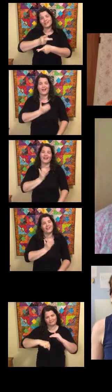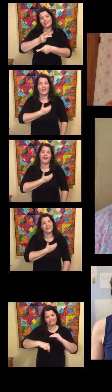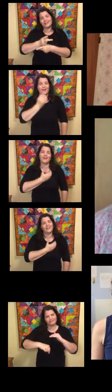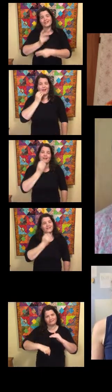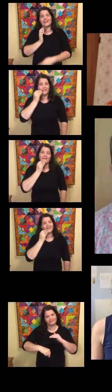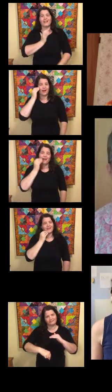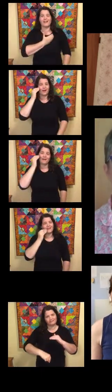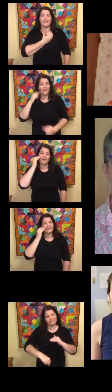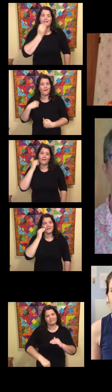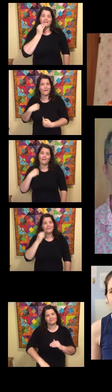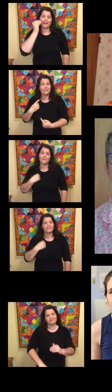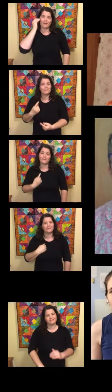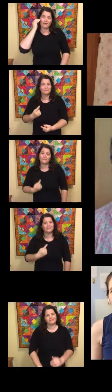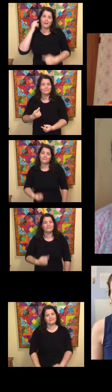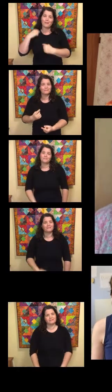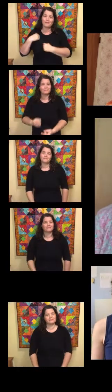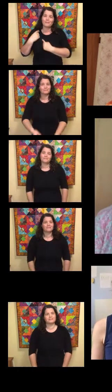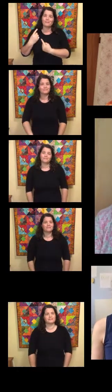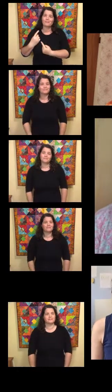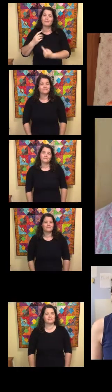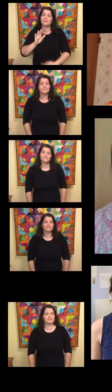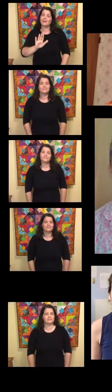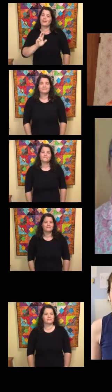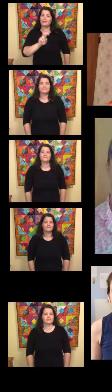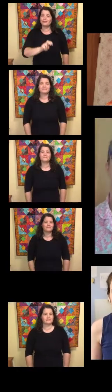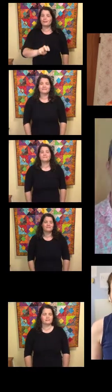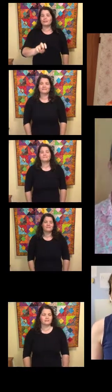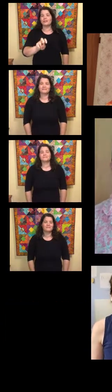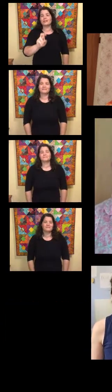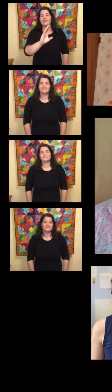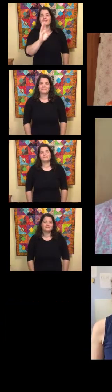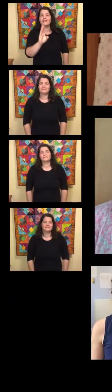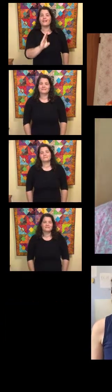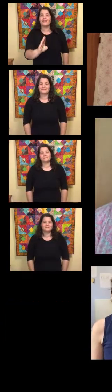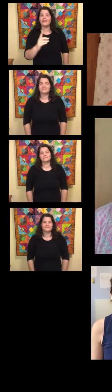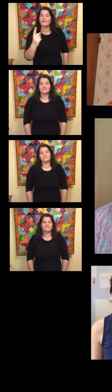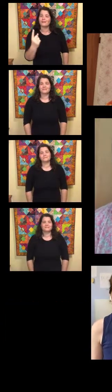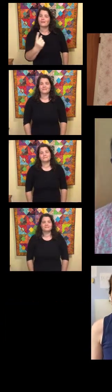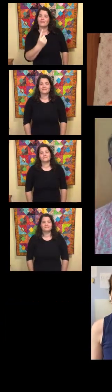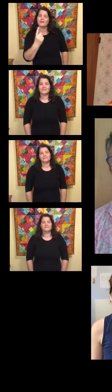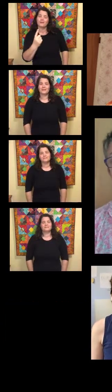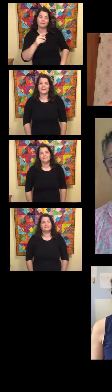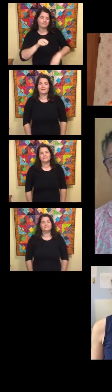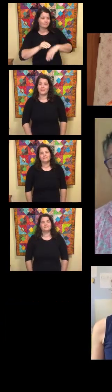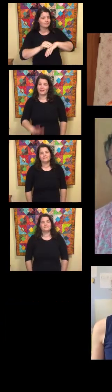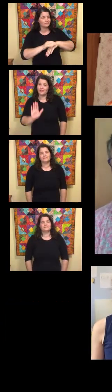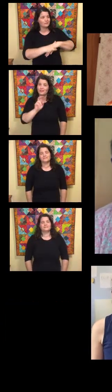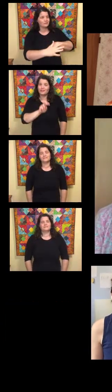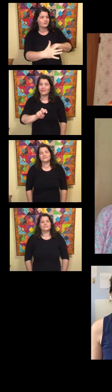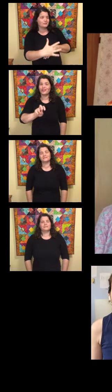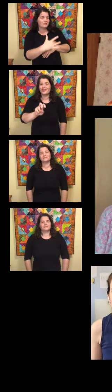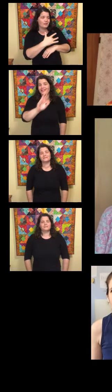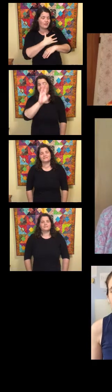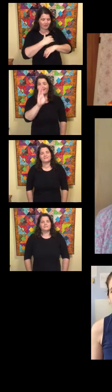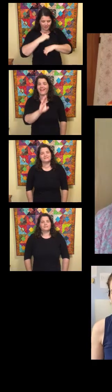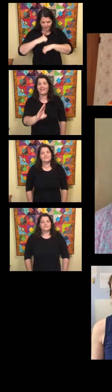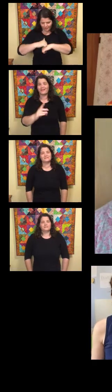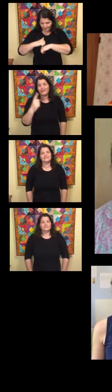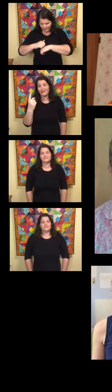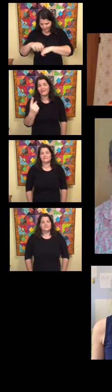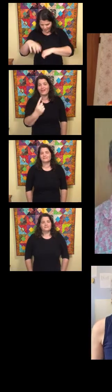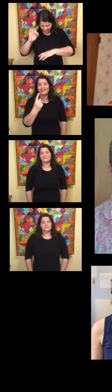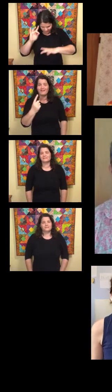for taking care of our homes. May your journey never go alone, may your